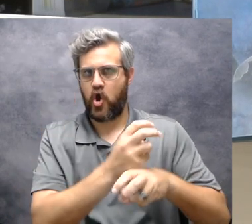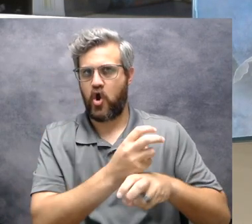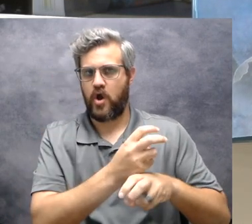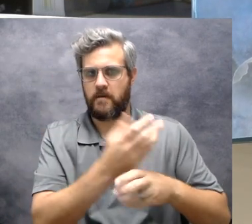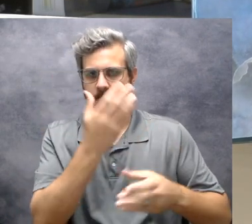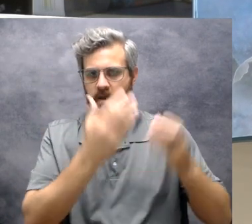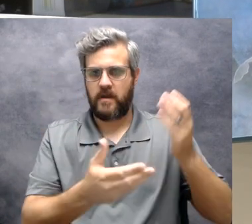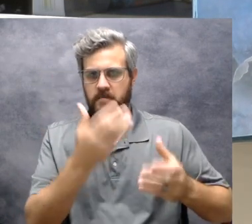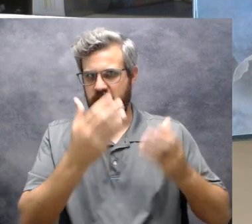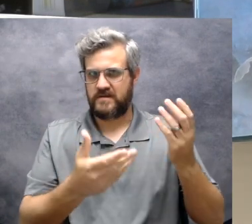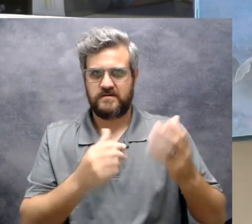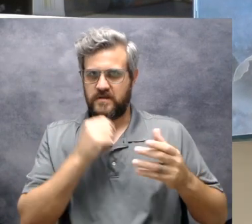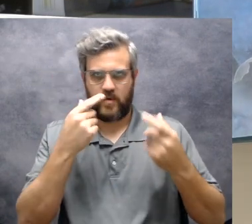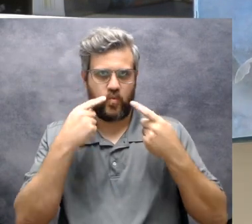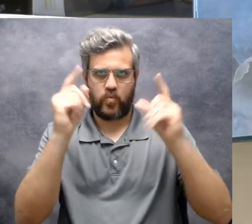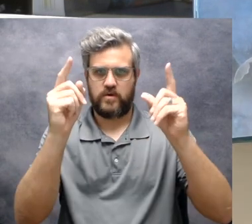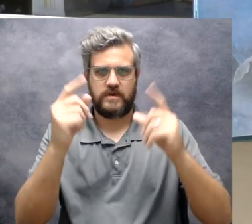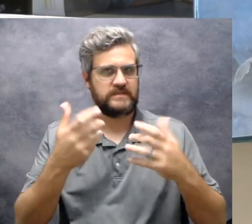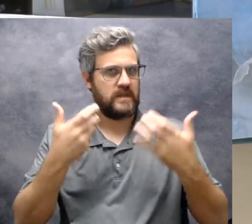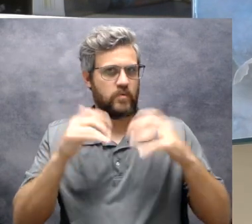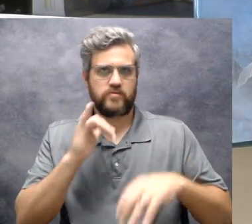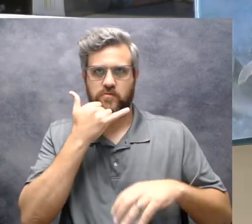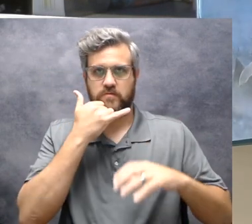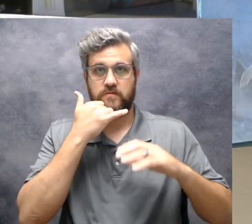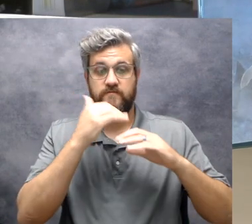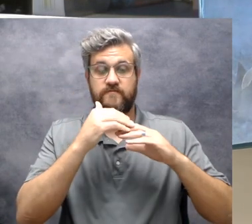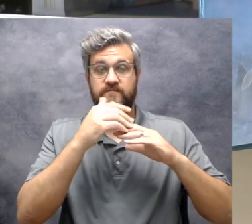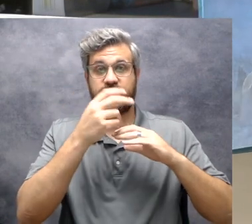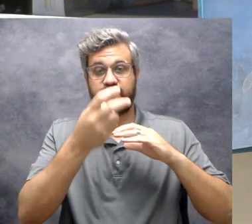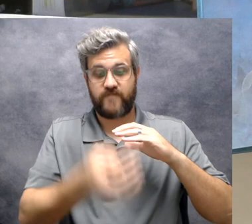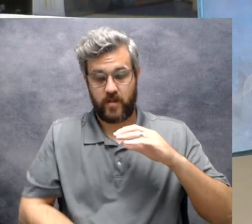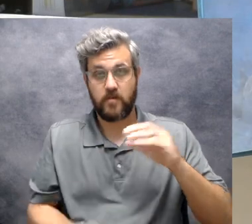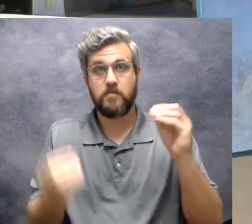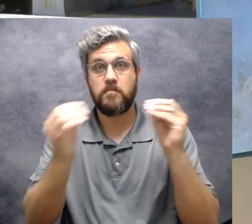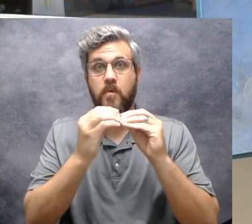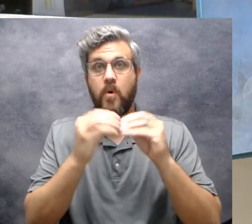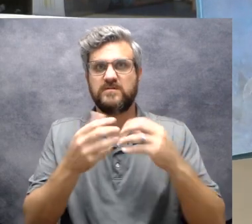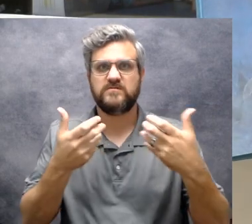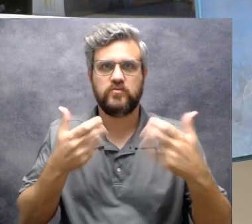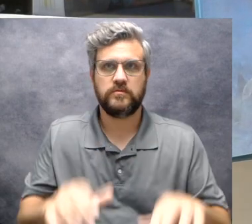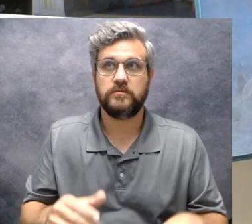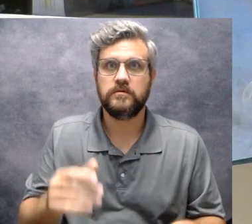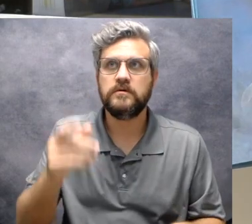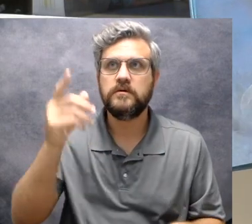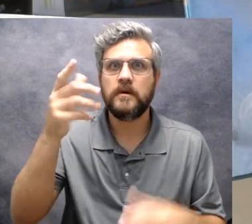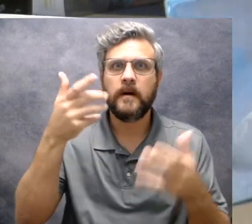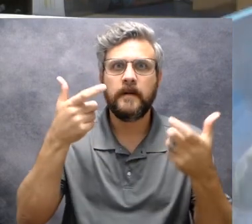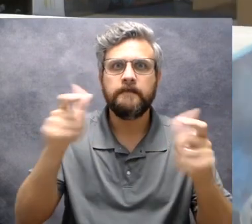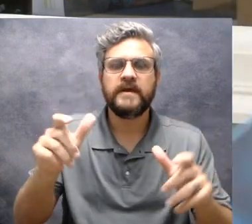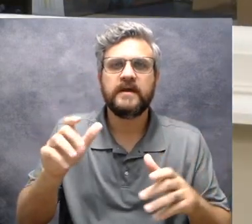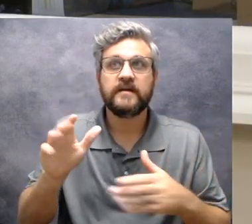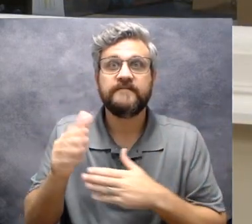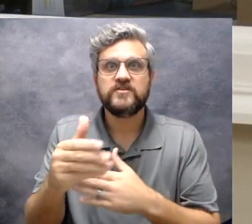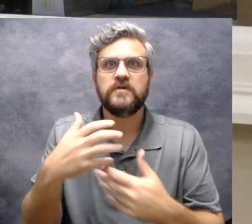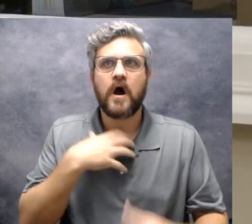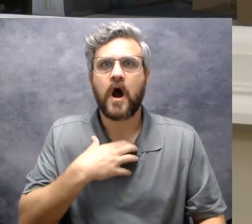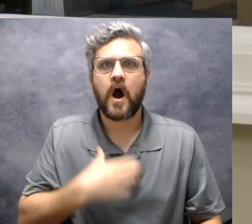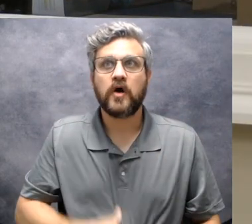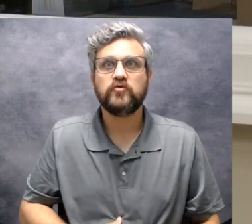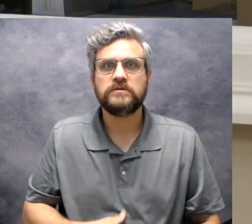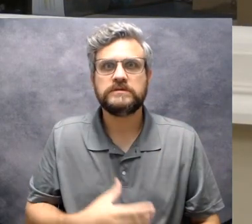was scared. He did not want to go down deeper. And what if that giant fish got